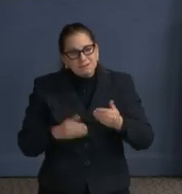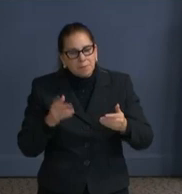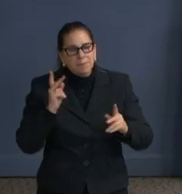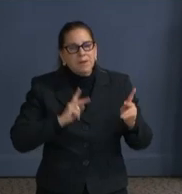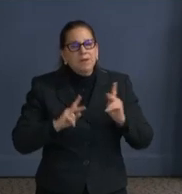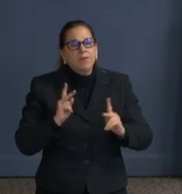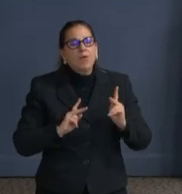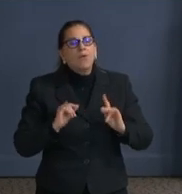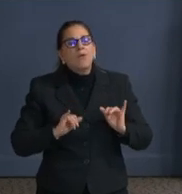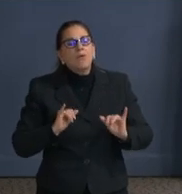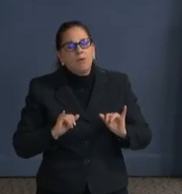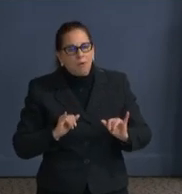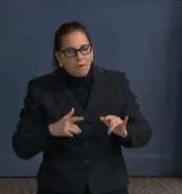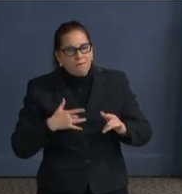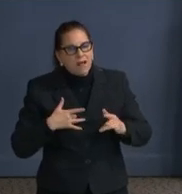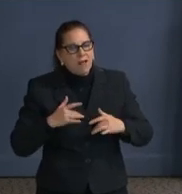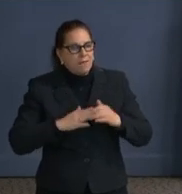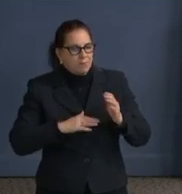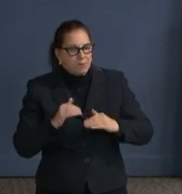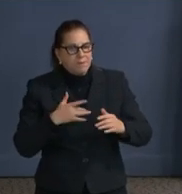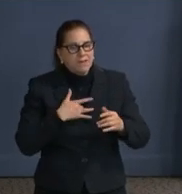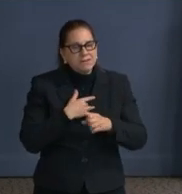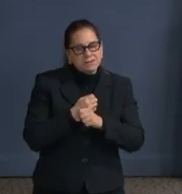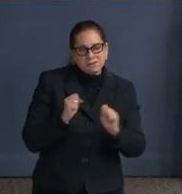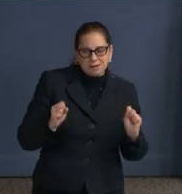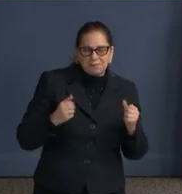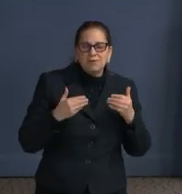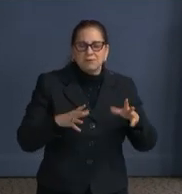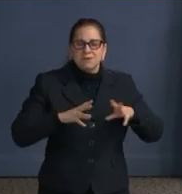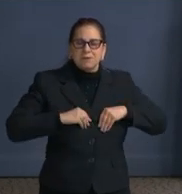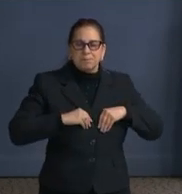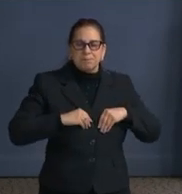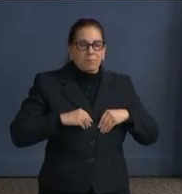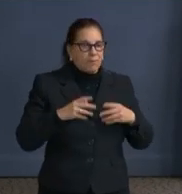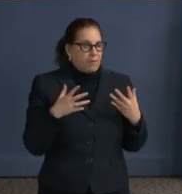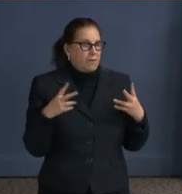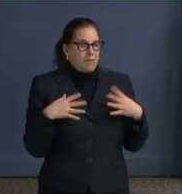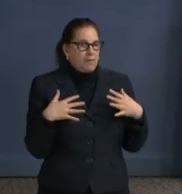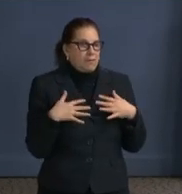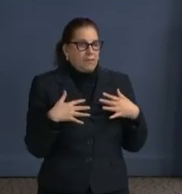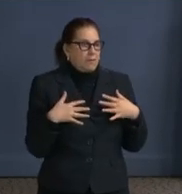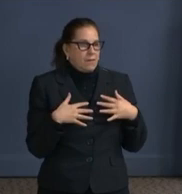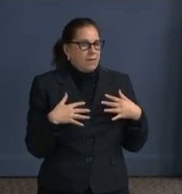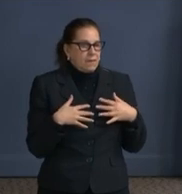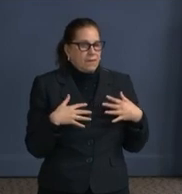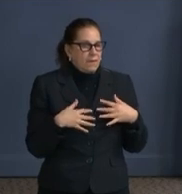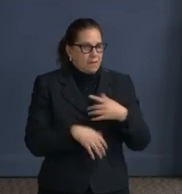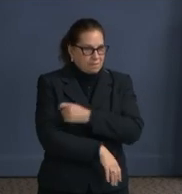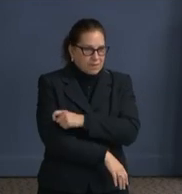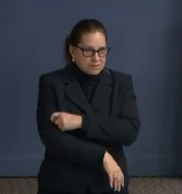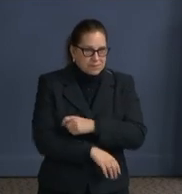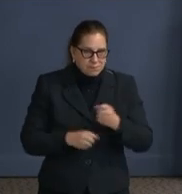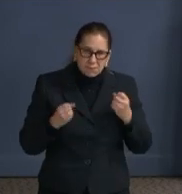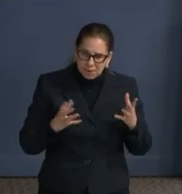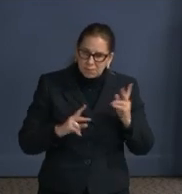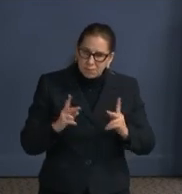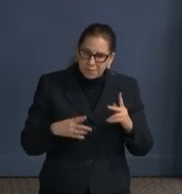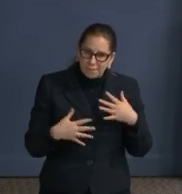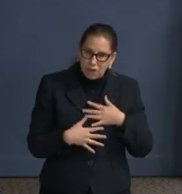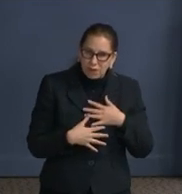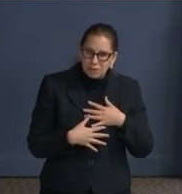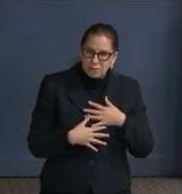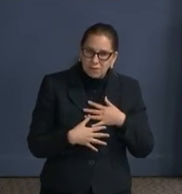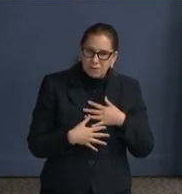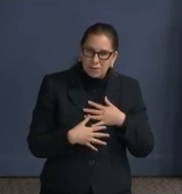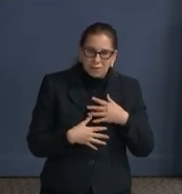help us gain ground. Some of that hesitation was there when we began the process. So you have to recognize how that has